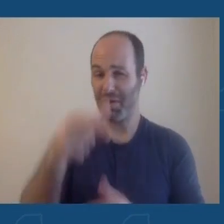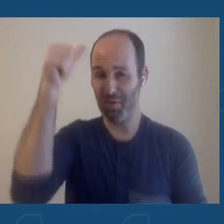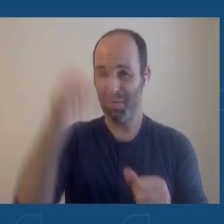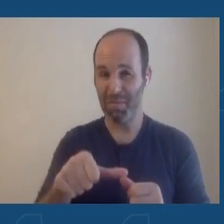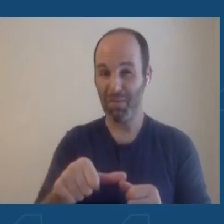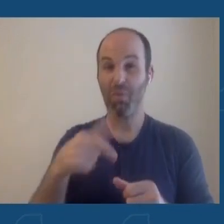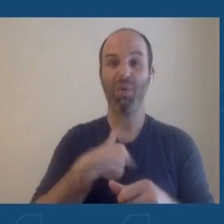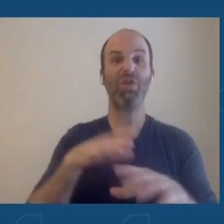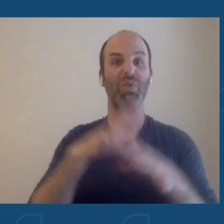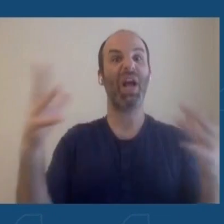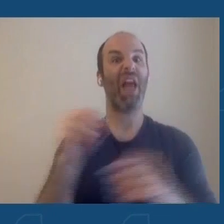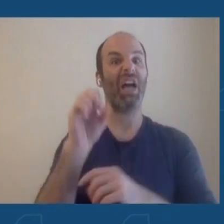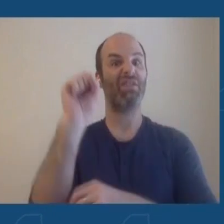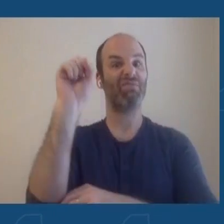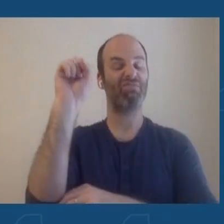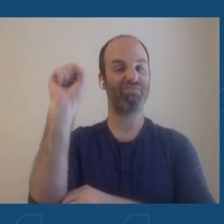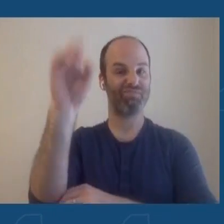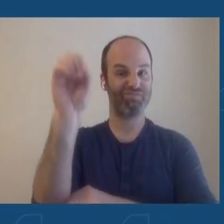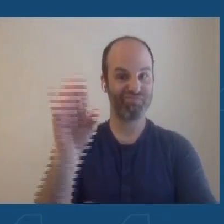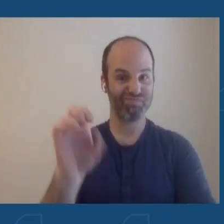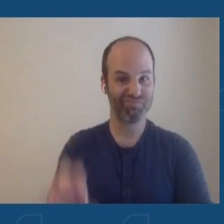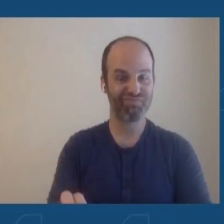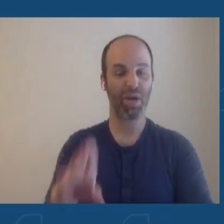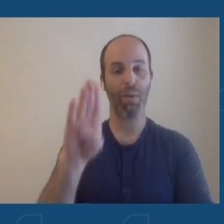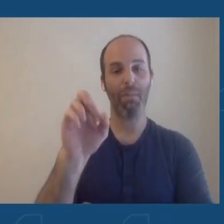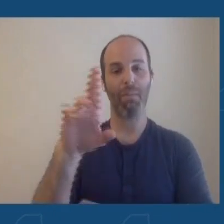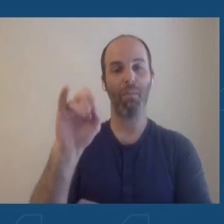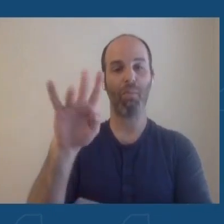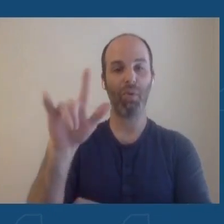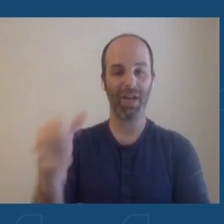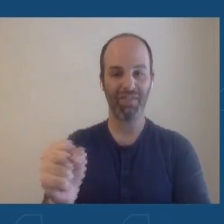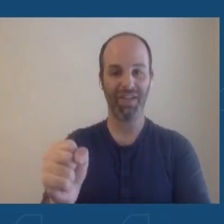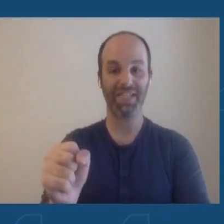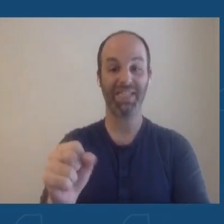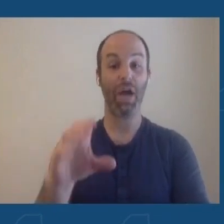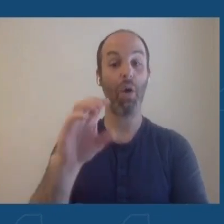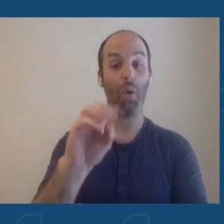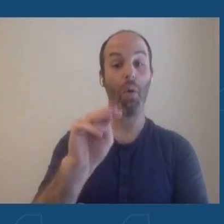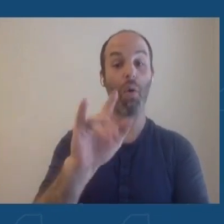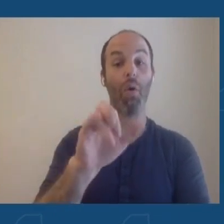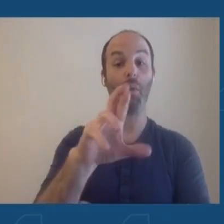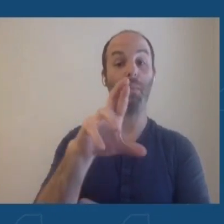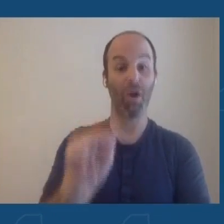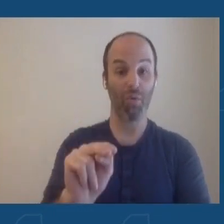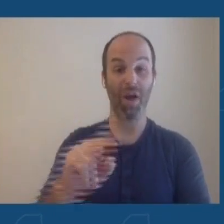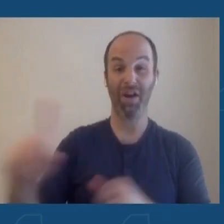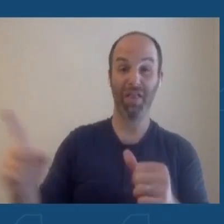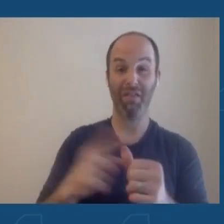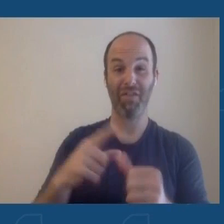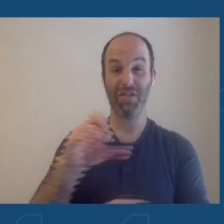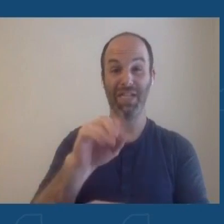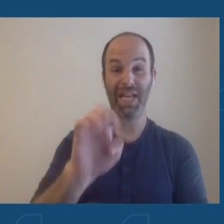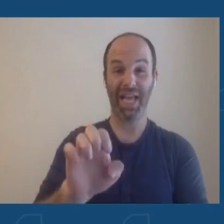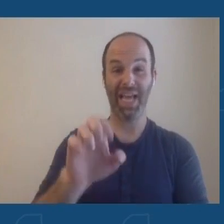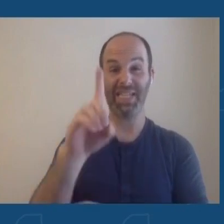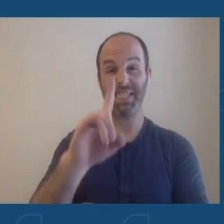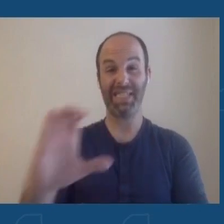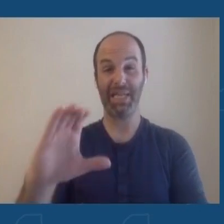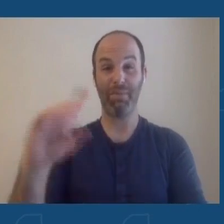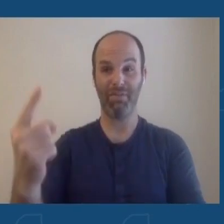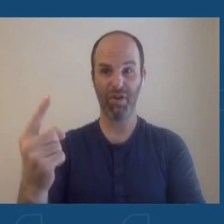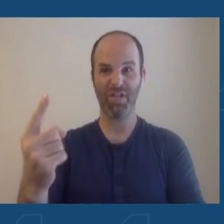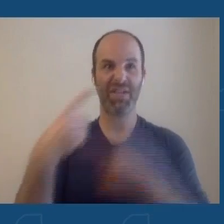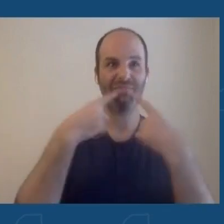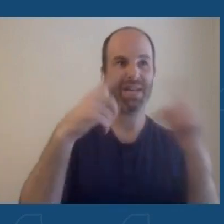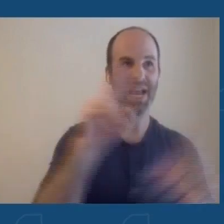that the spike in Omicron went from being just named on November 26, our first case around December 1st or 2nd in New York, and